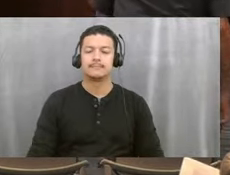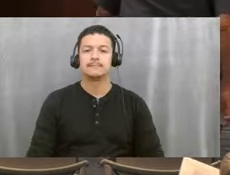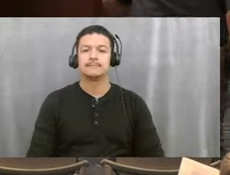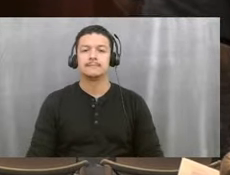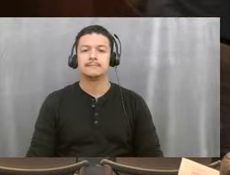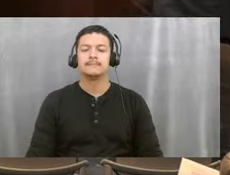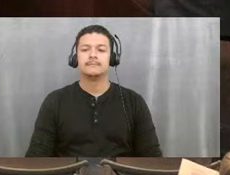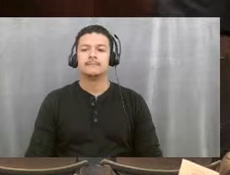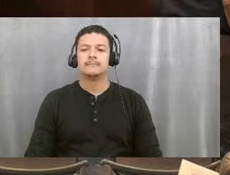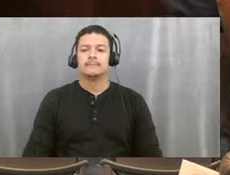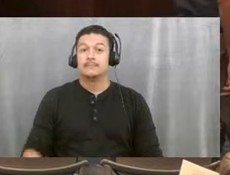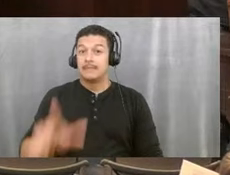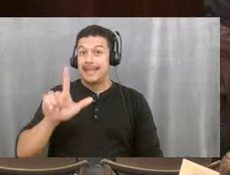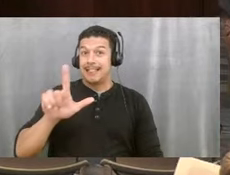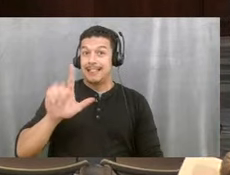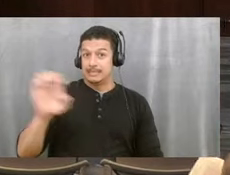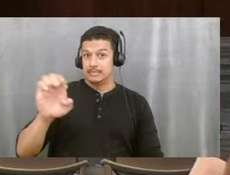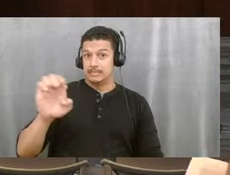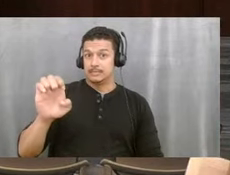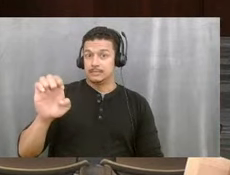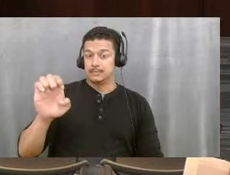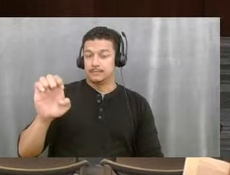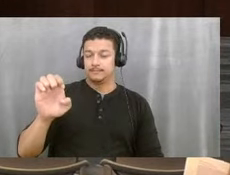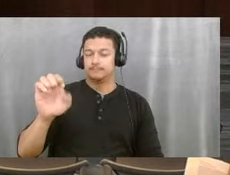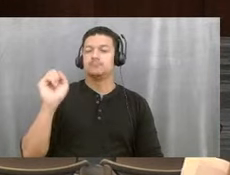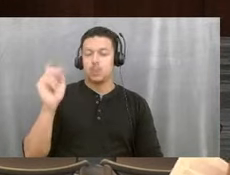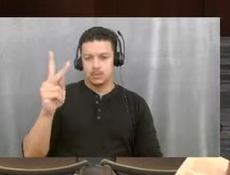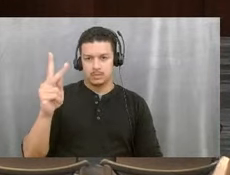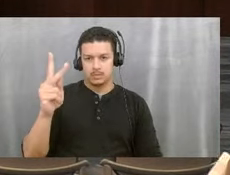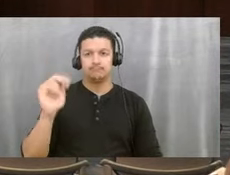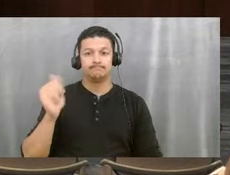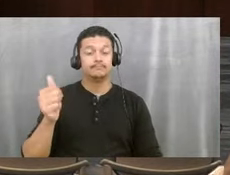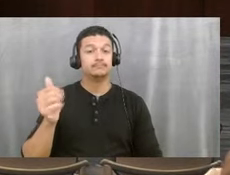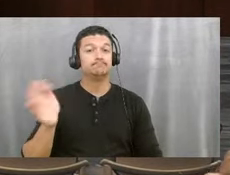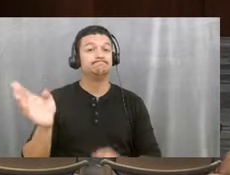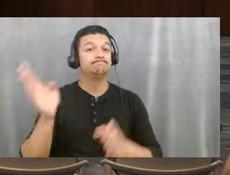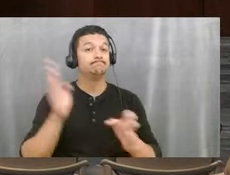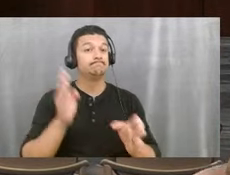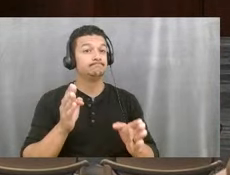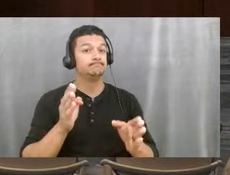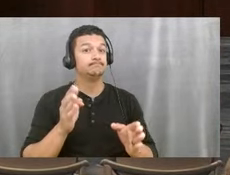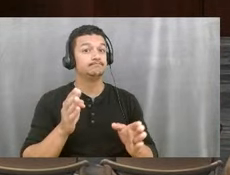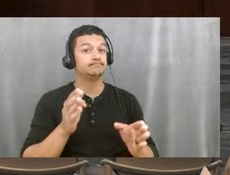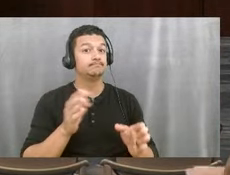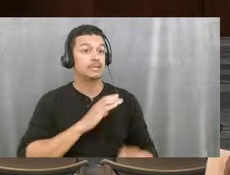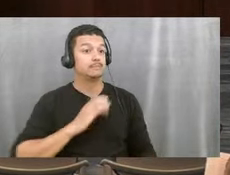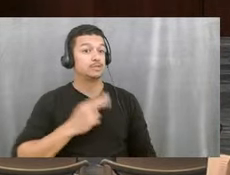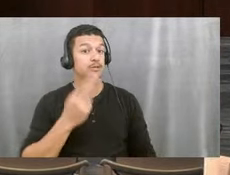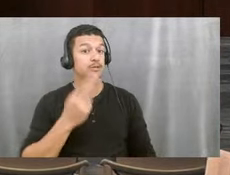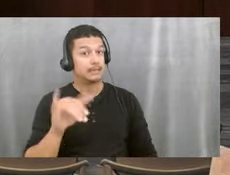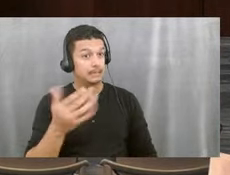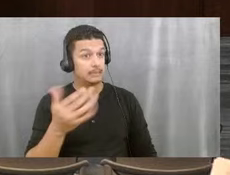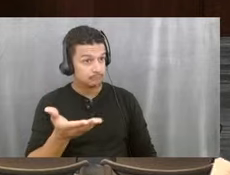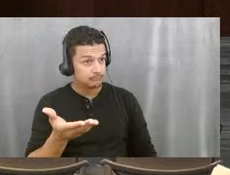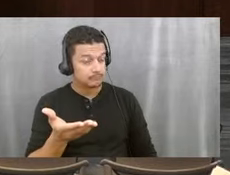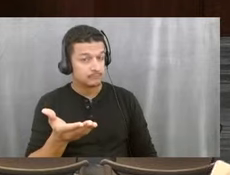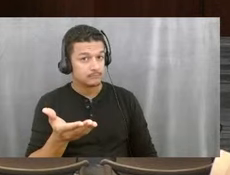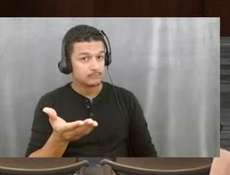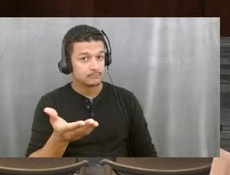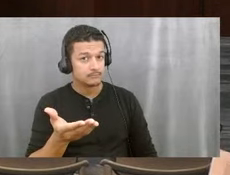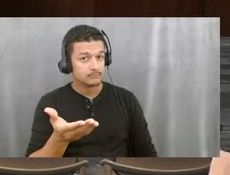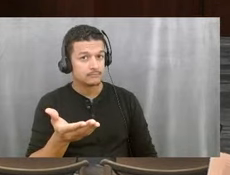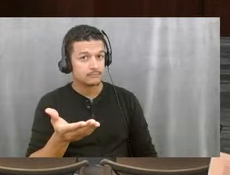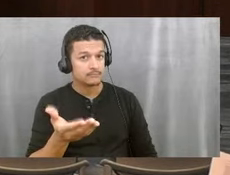L and E. Okay, and let's turn to Commissioner Hay. Any items you'd like to pull? No, good. No